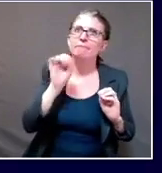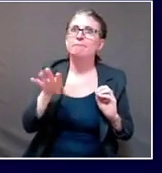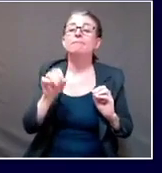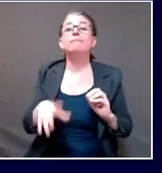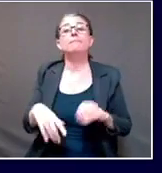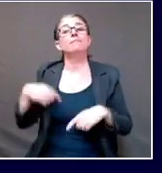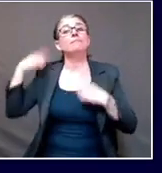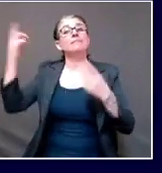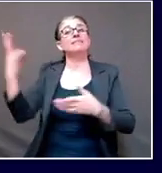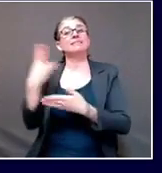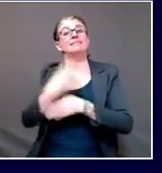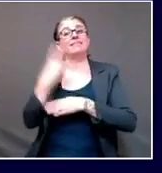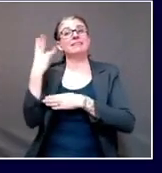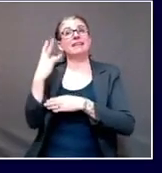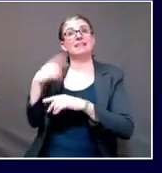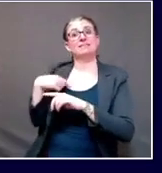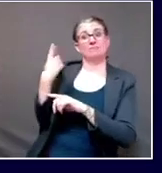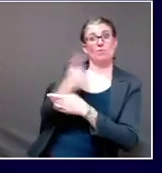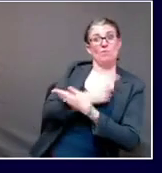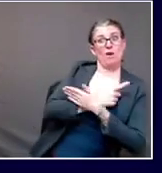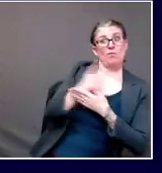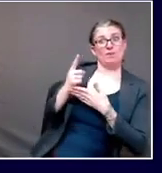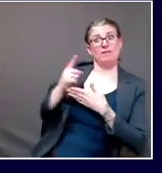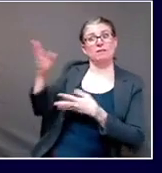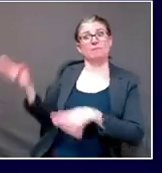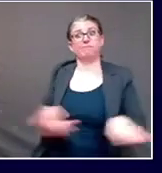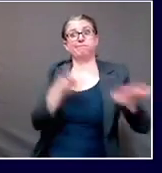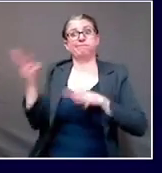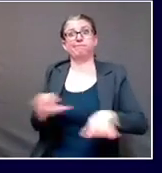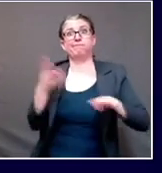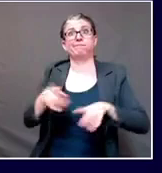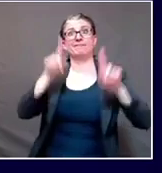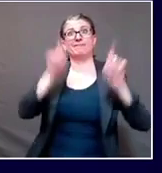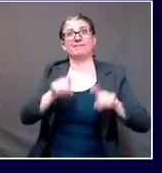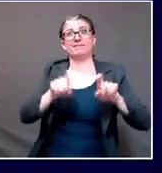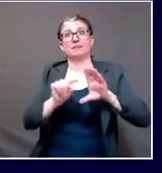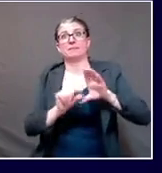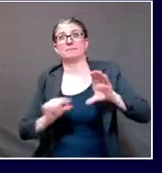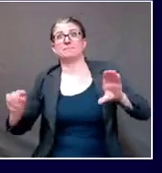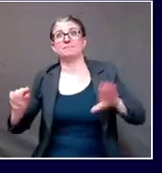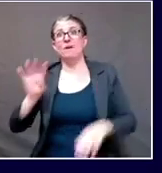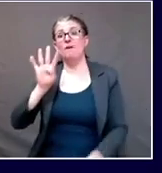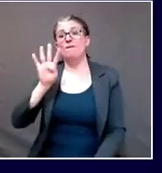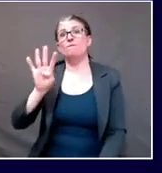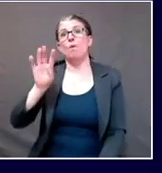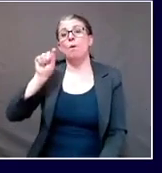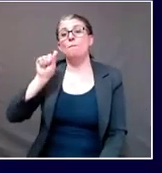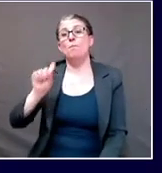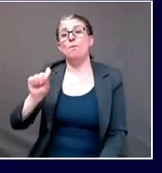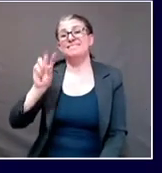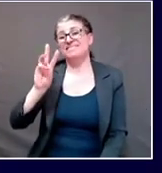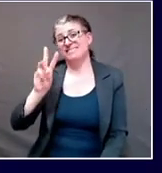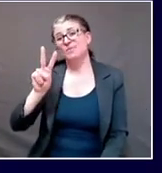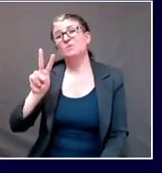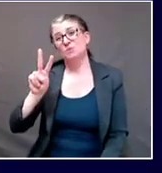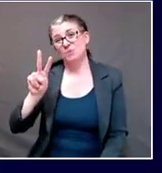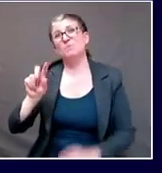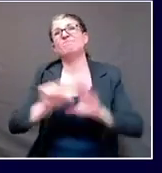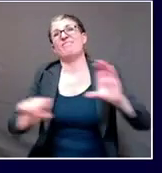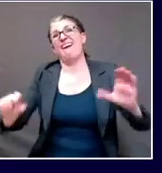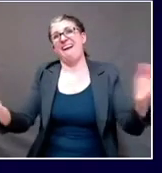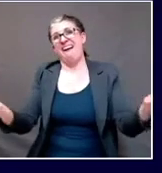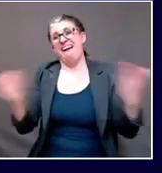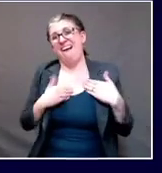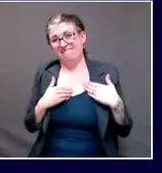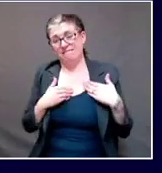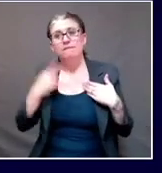rate right now in Maine stands at four point six two percent for PCR tests. Again, that's four point